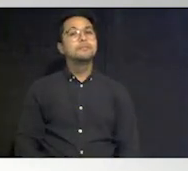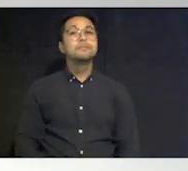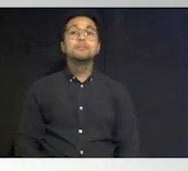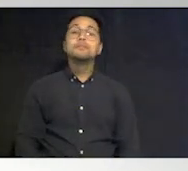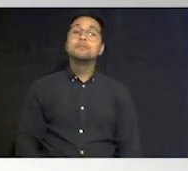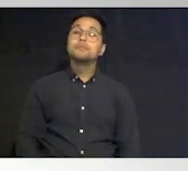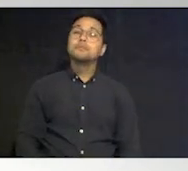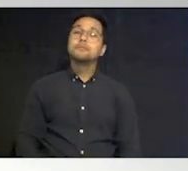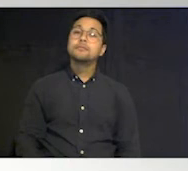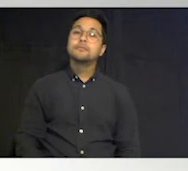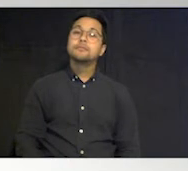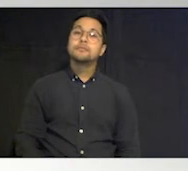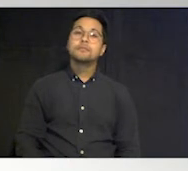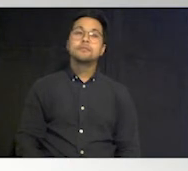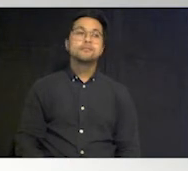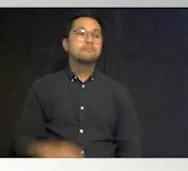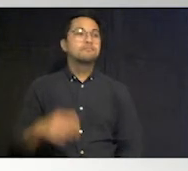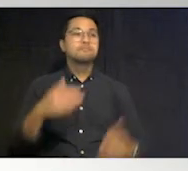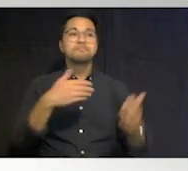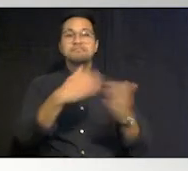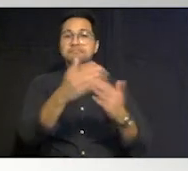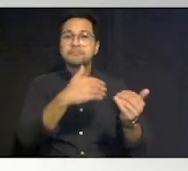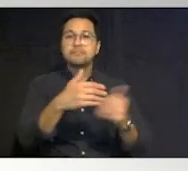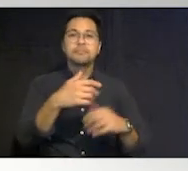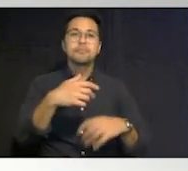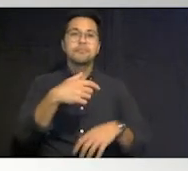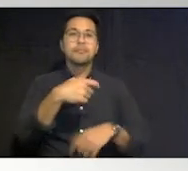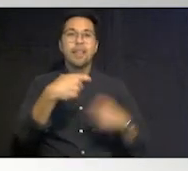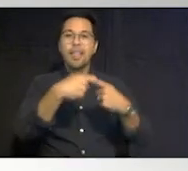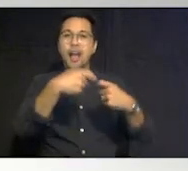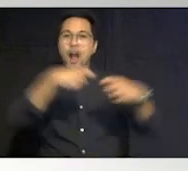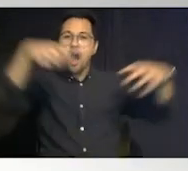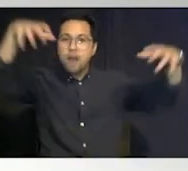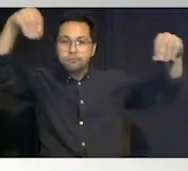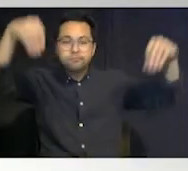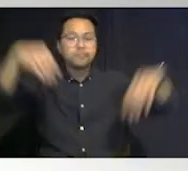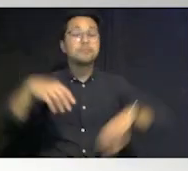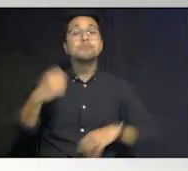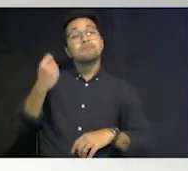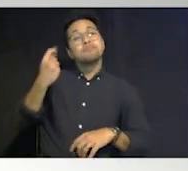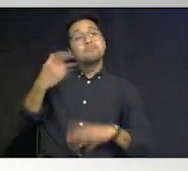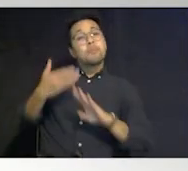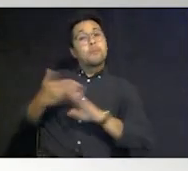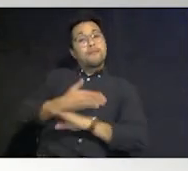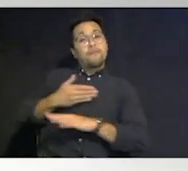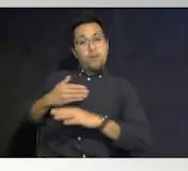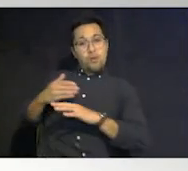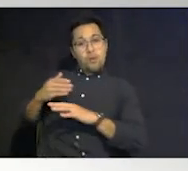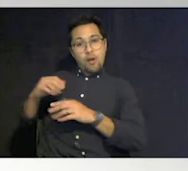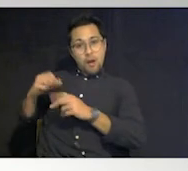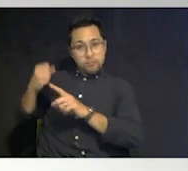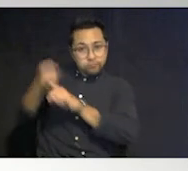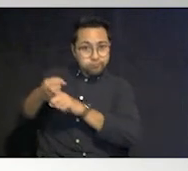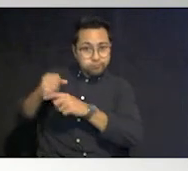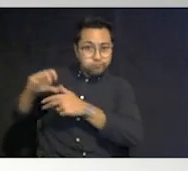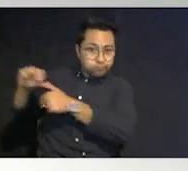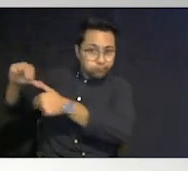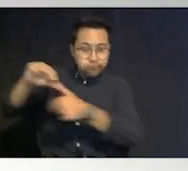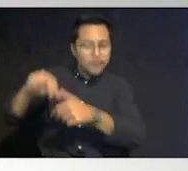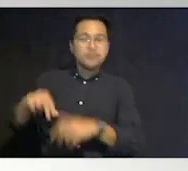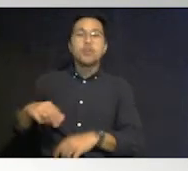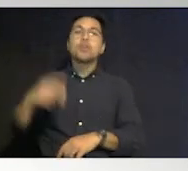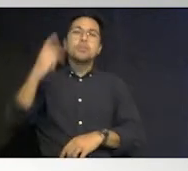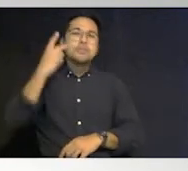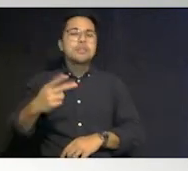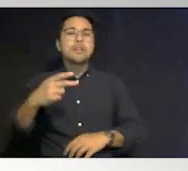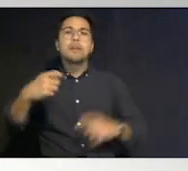power outages are very likely before a storm you'll often see where power companies start calling